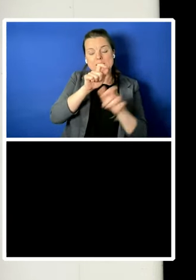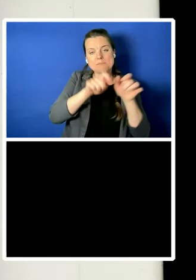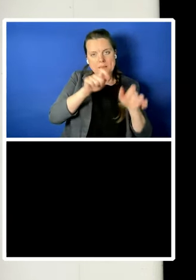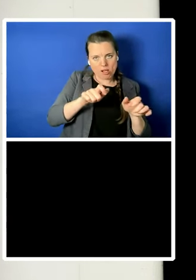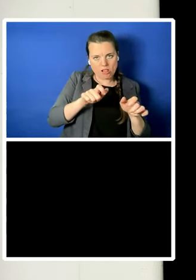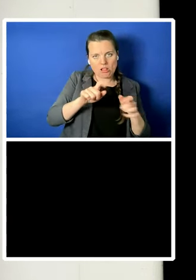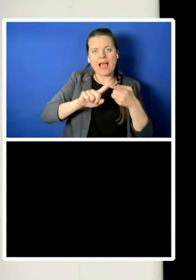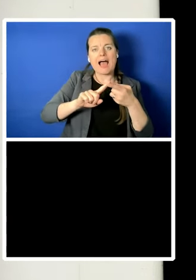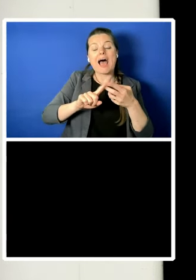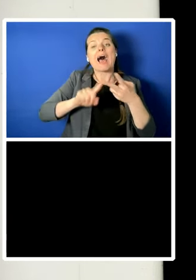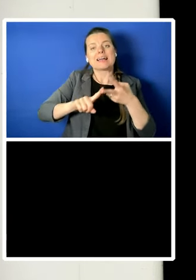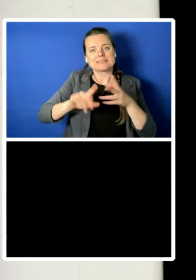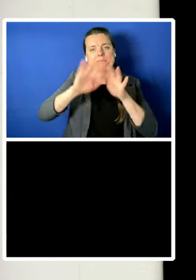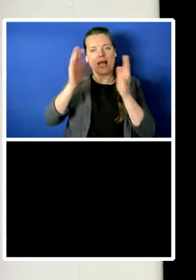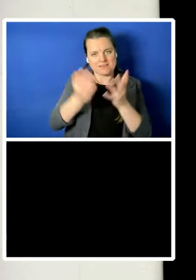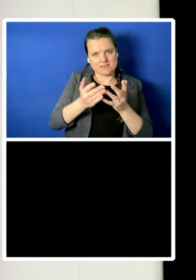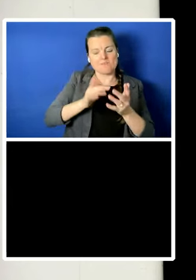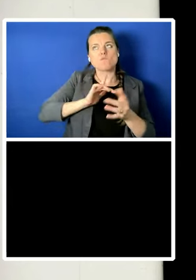Thanks for listening.